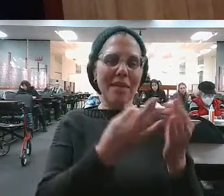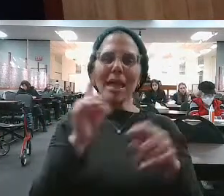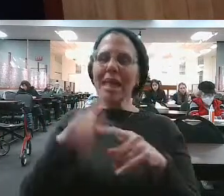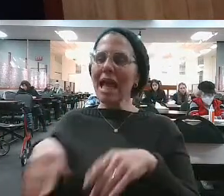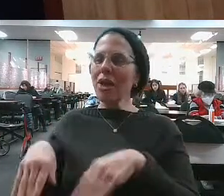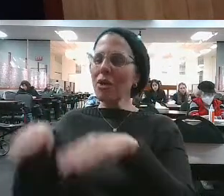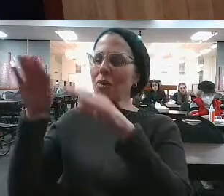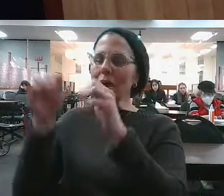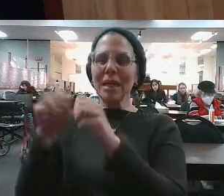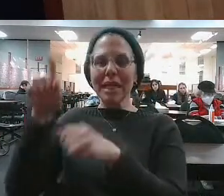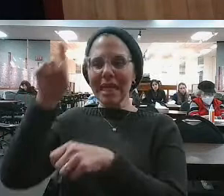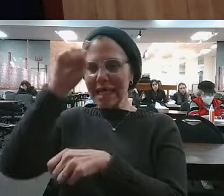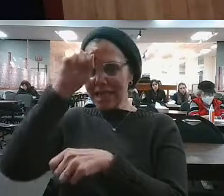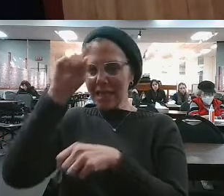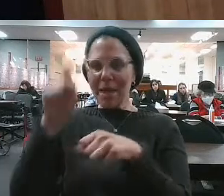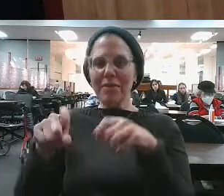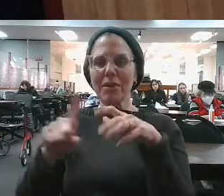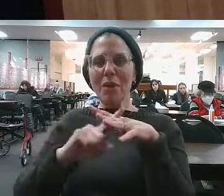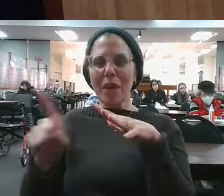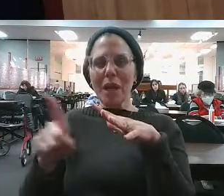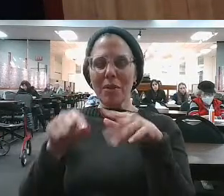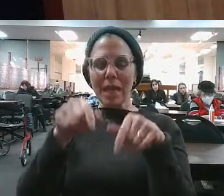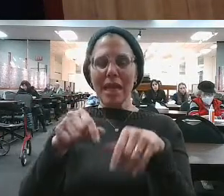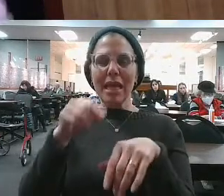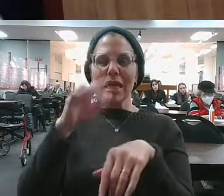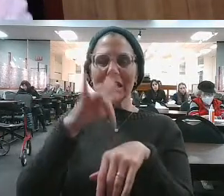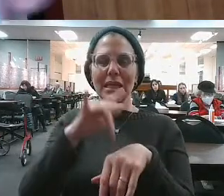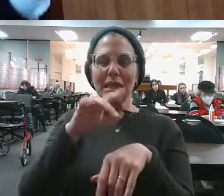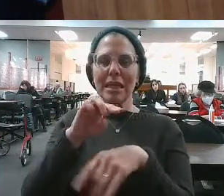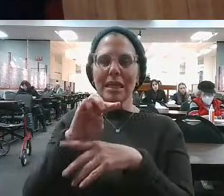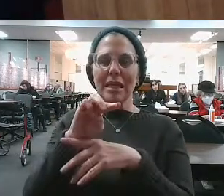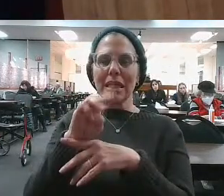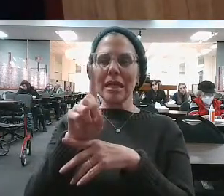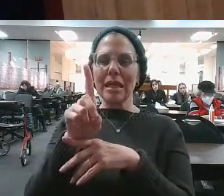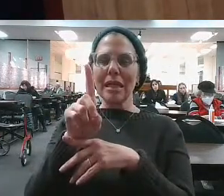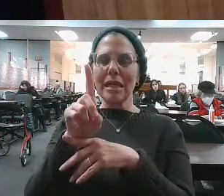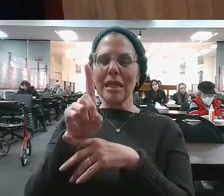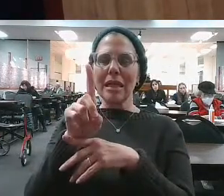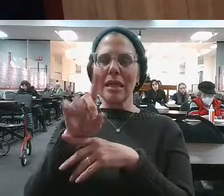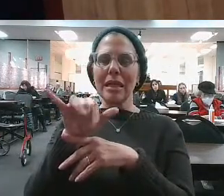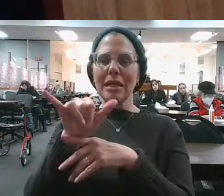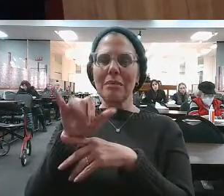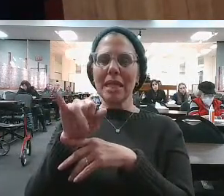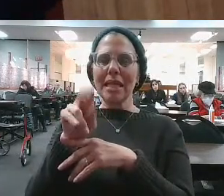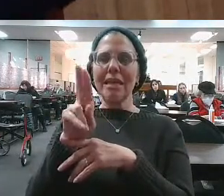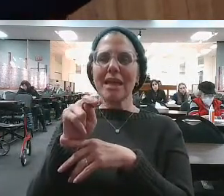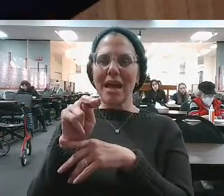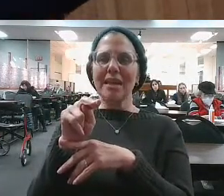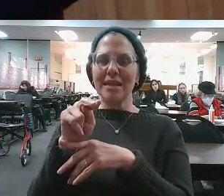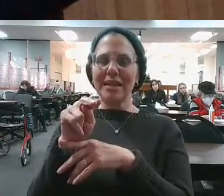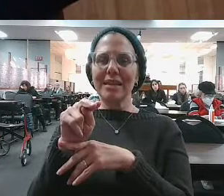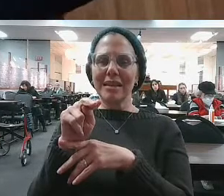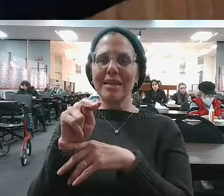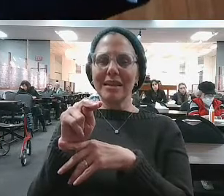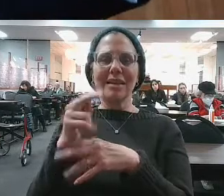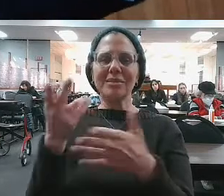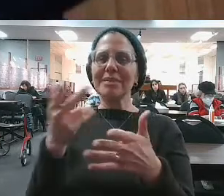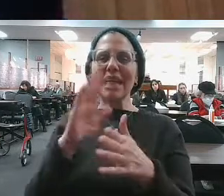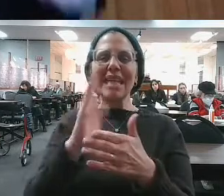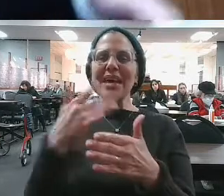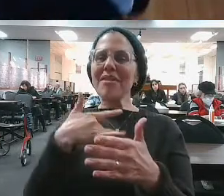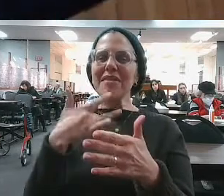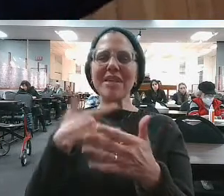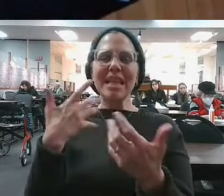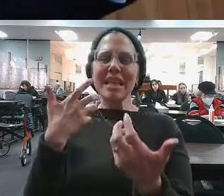with his in-laws either. And then again, by the way, it goes on and on and on. Reject has to deal with the difficult people